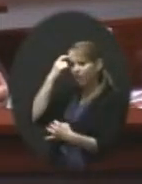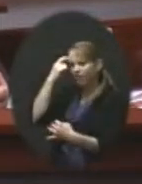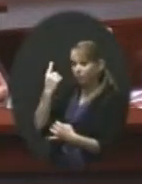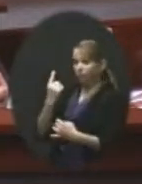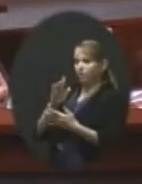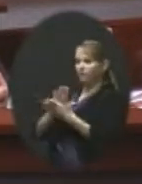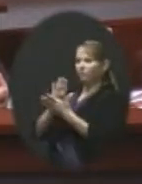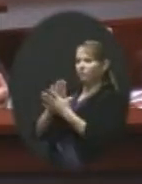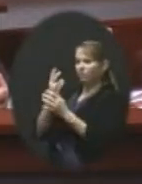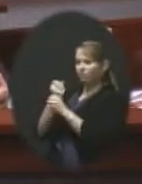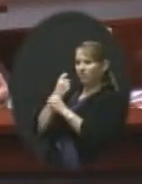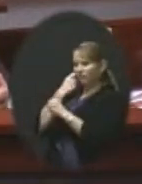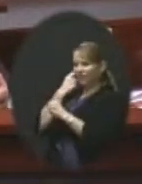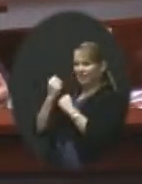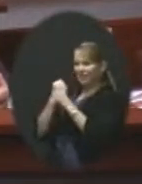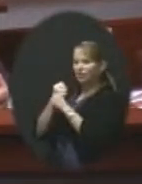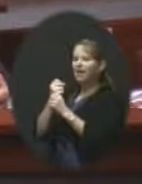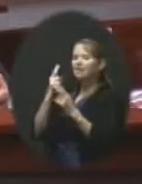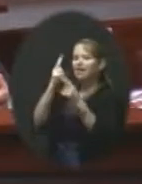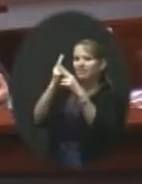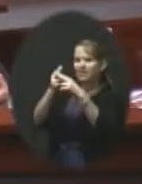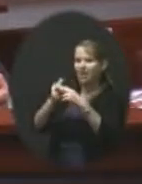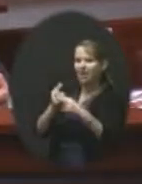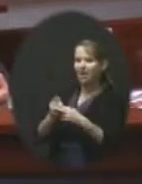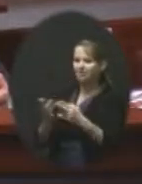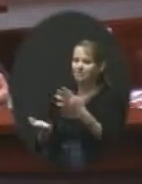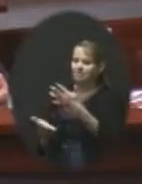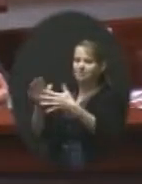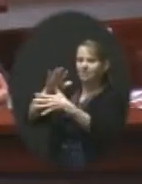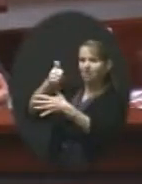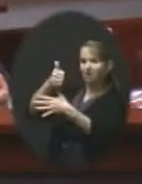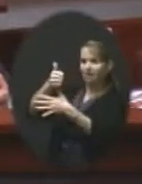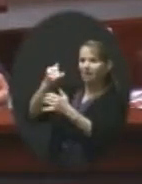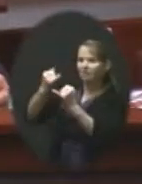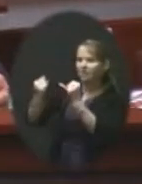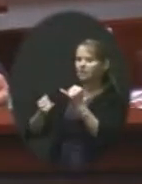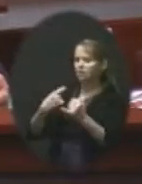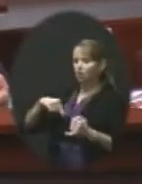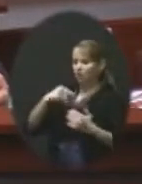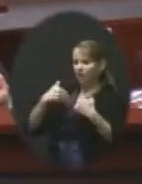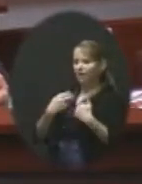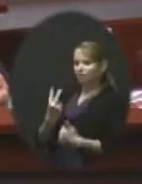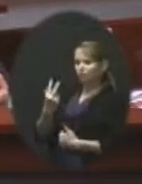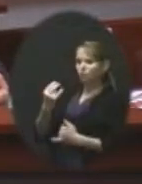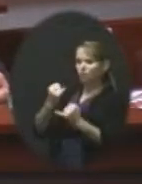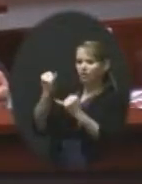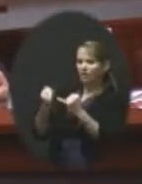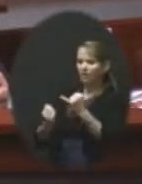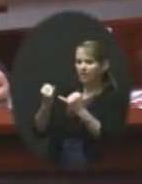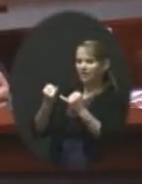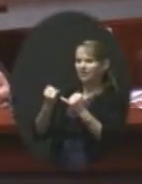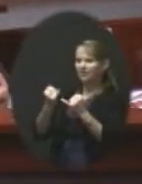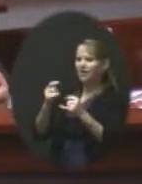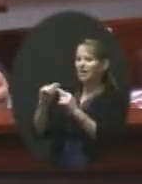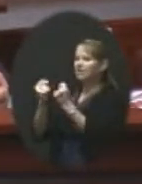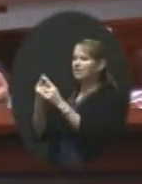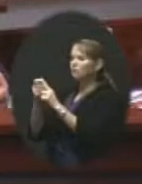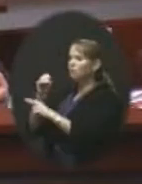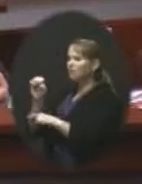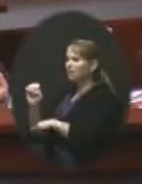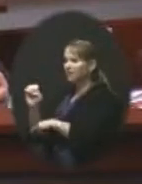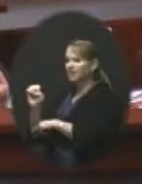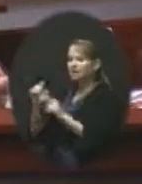the top ten finalists the schools that are in the running, and we have two of those finalists, a team from Olathe East and a team from Olathe North.